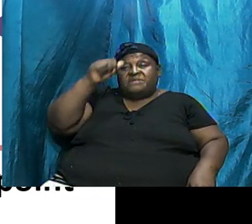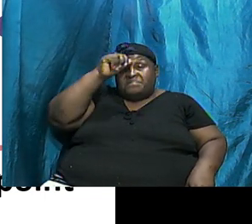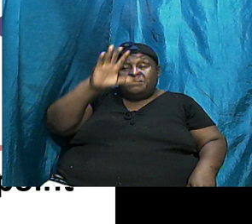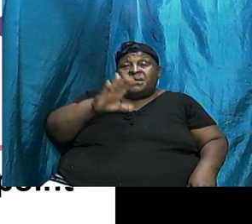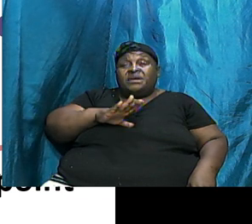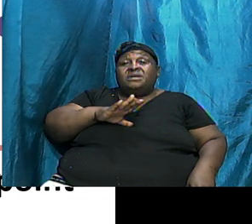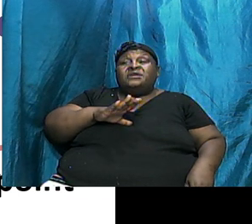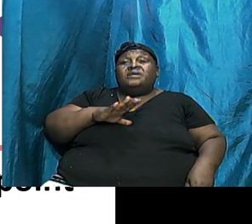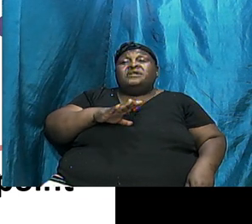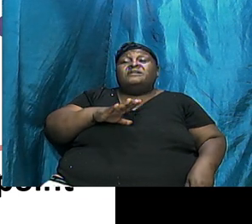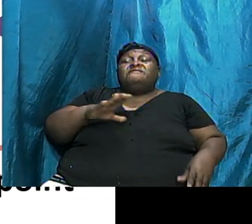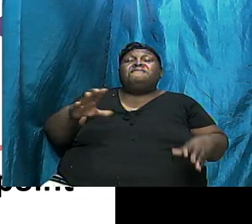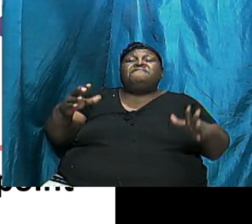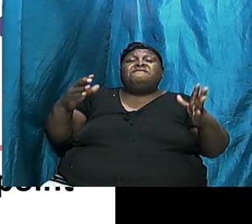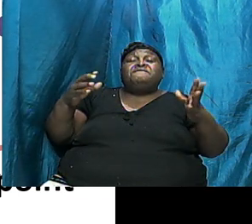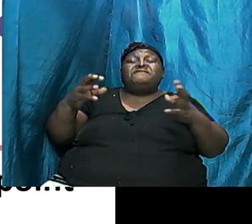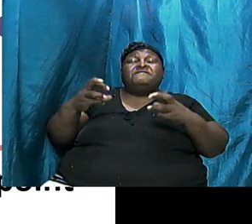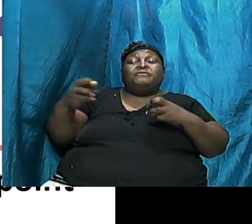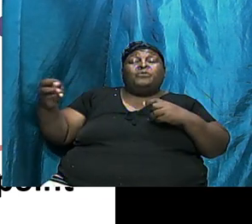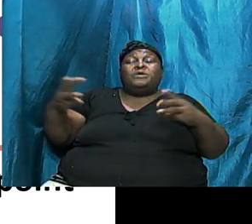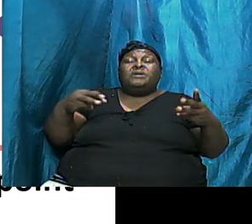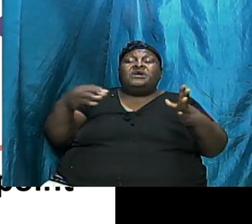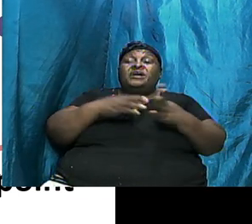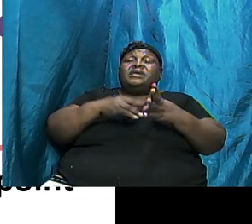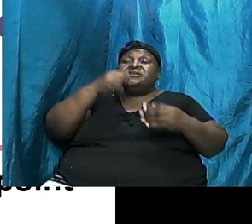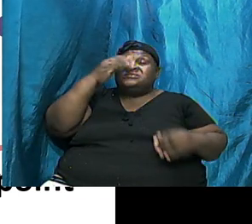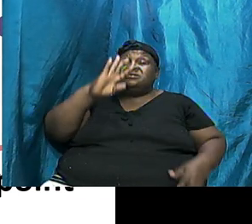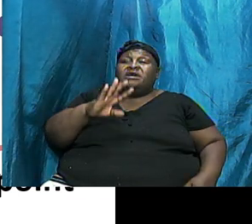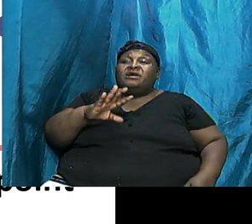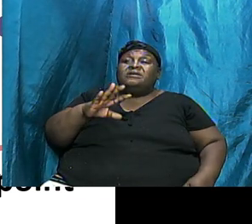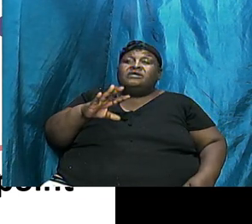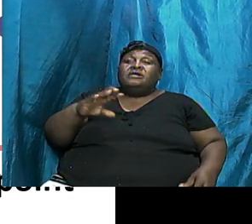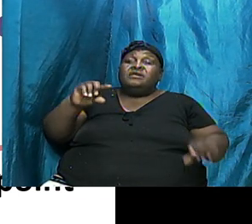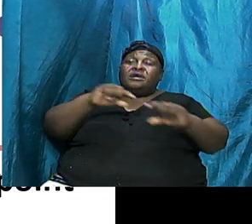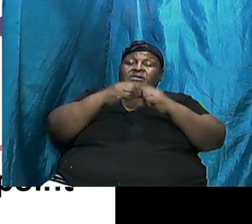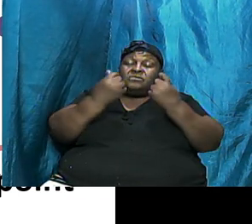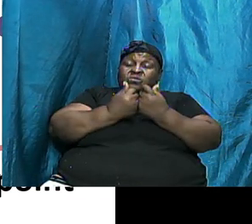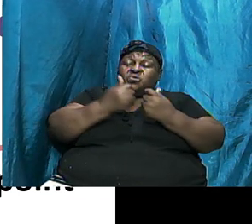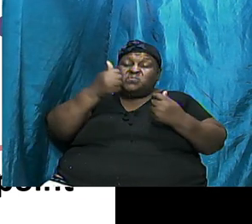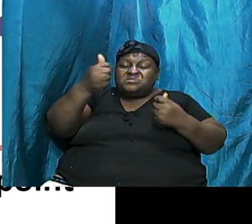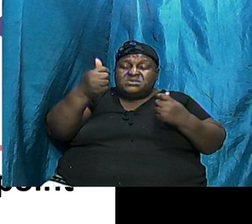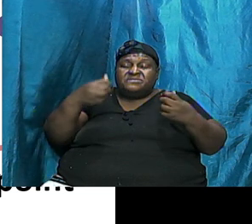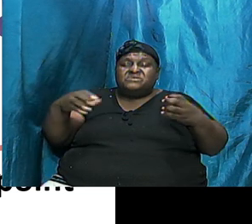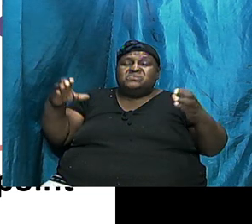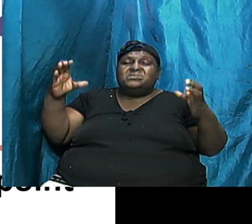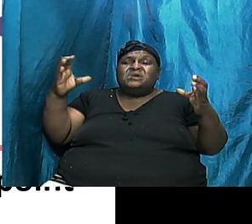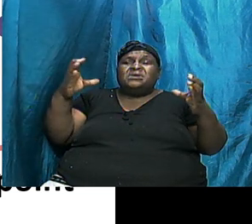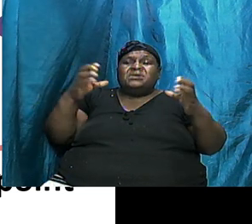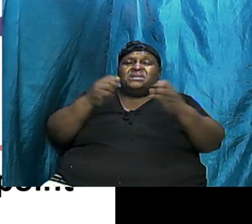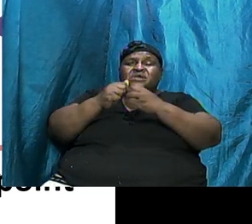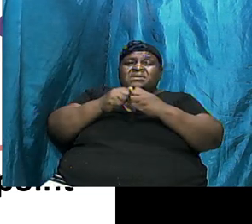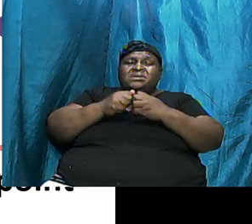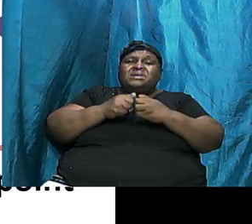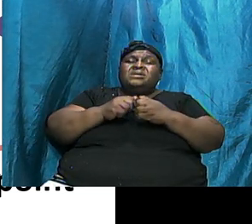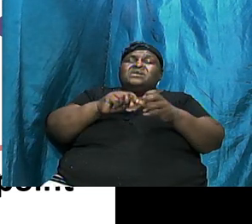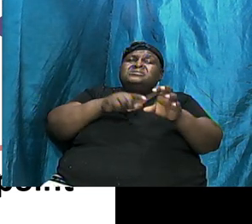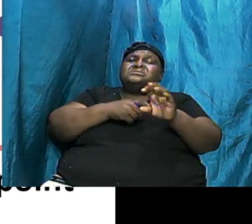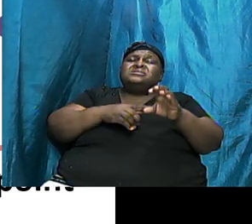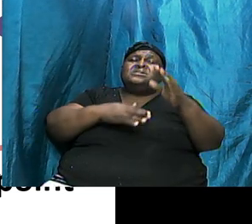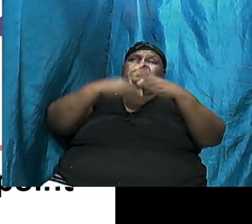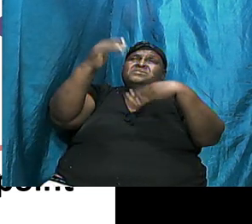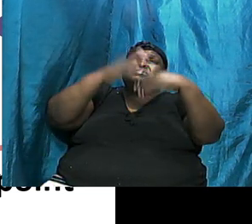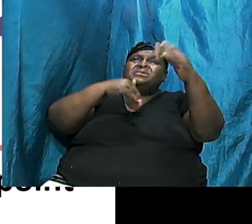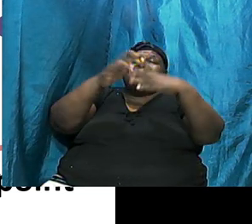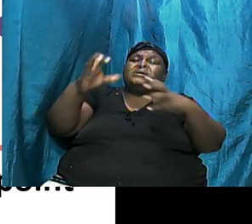Them To Do Decide That They Were Going To Group Themselves Together And They Started To Build A Tower